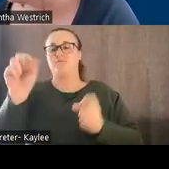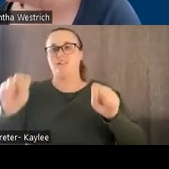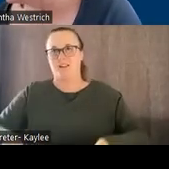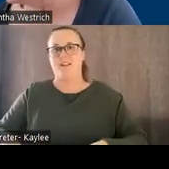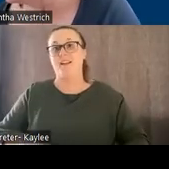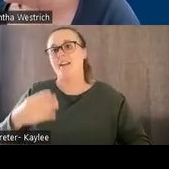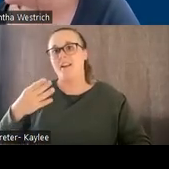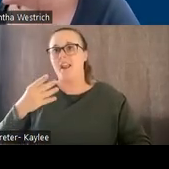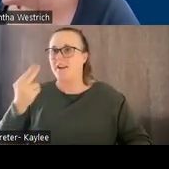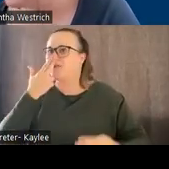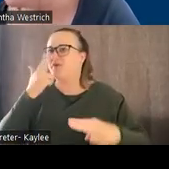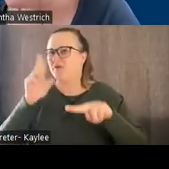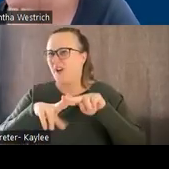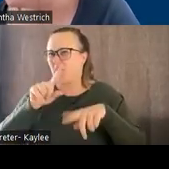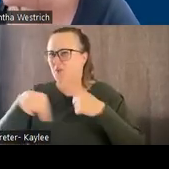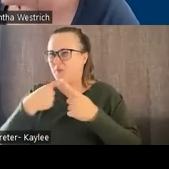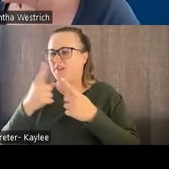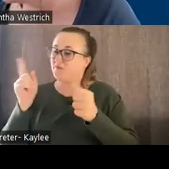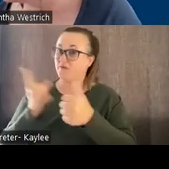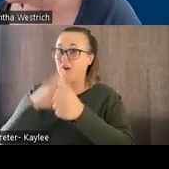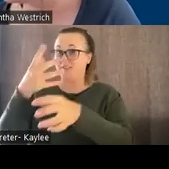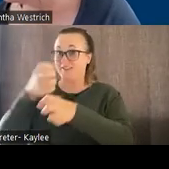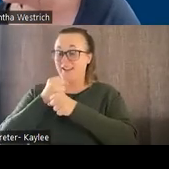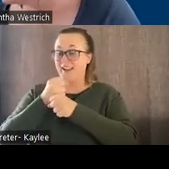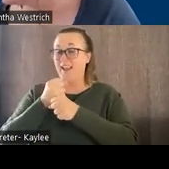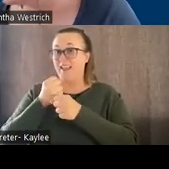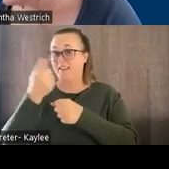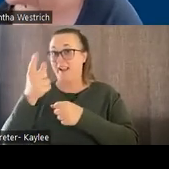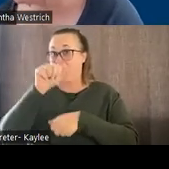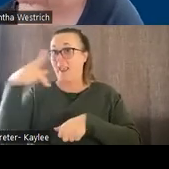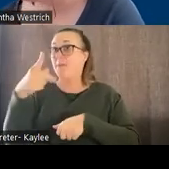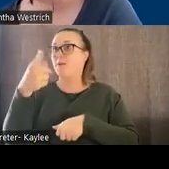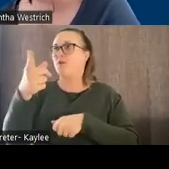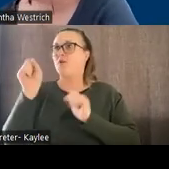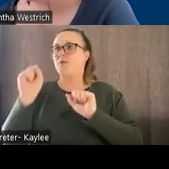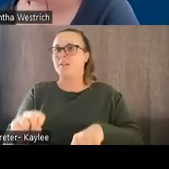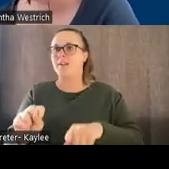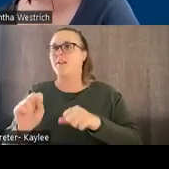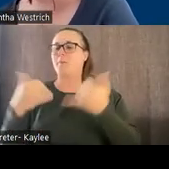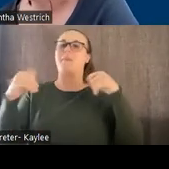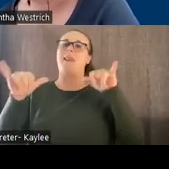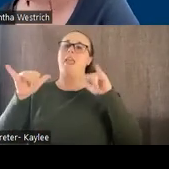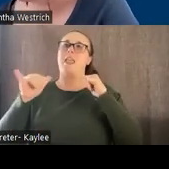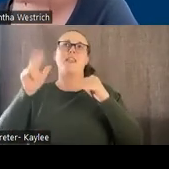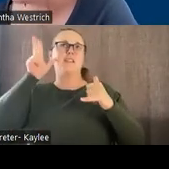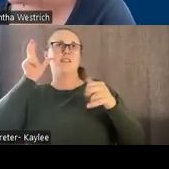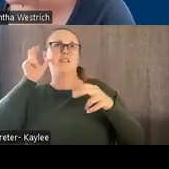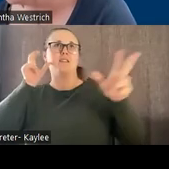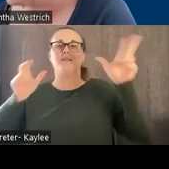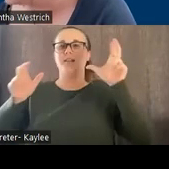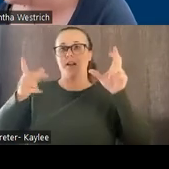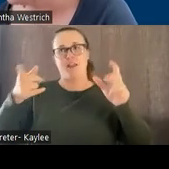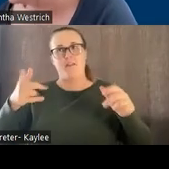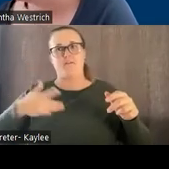is kind of first getting their device to kind of play around with these things and let them listen, because it is important that they feel like it represents